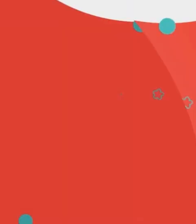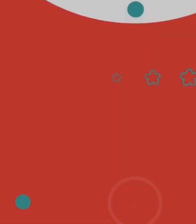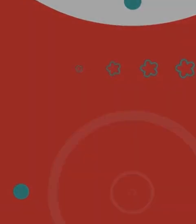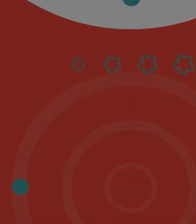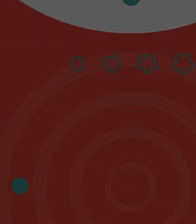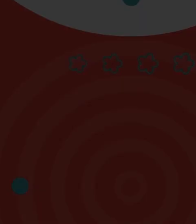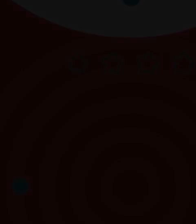Bye You